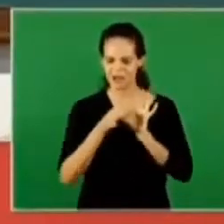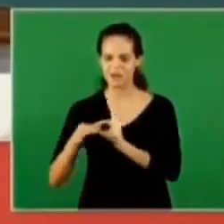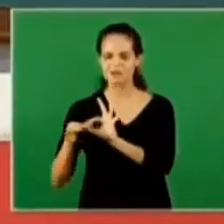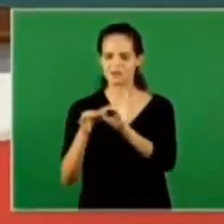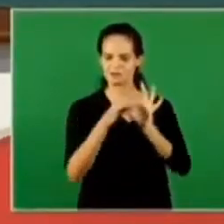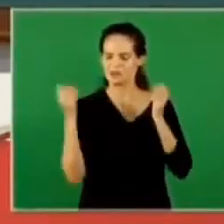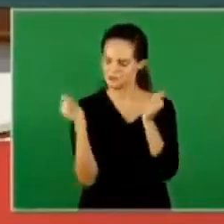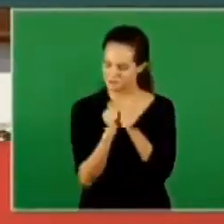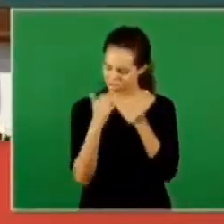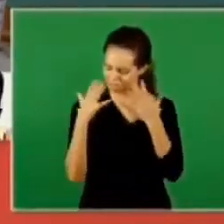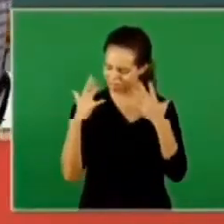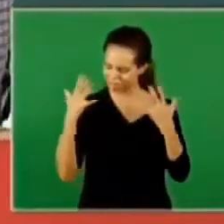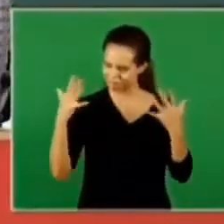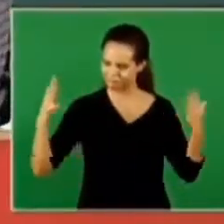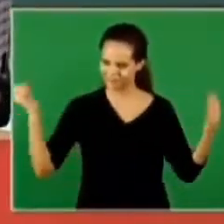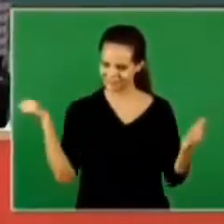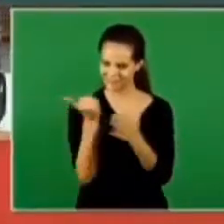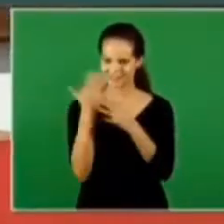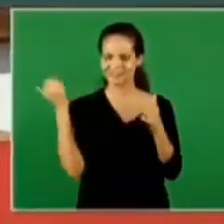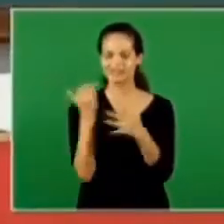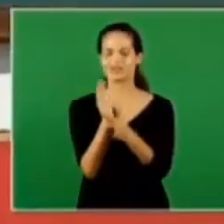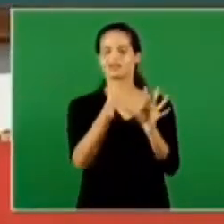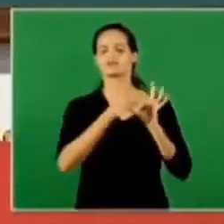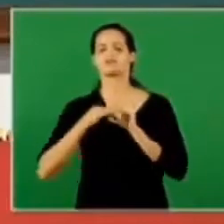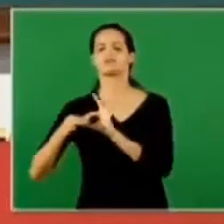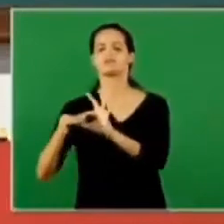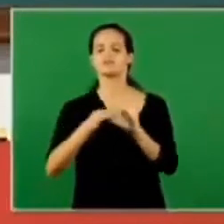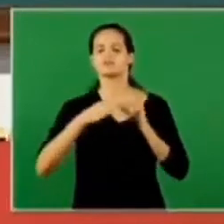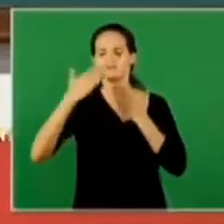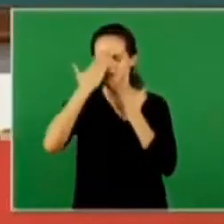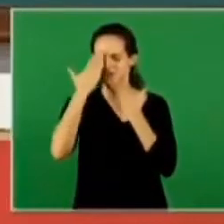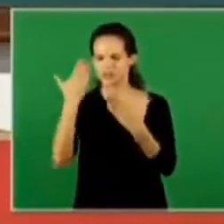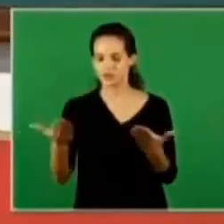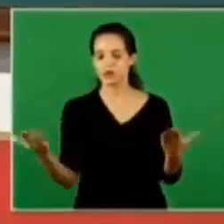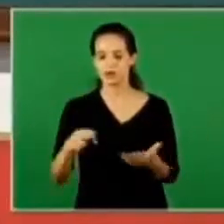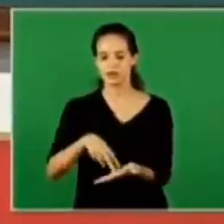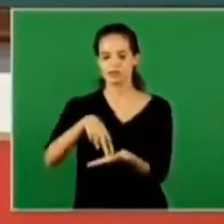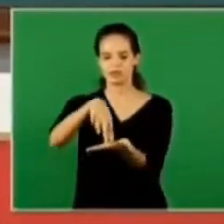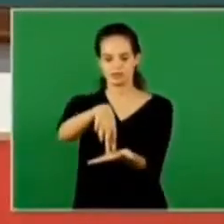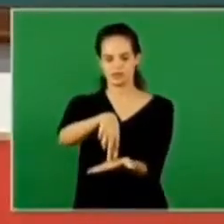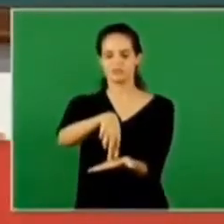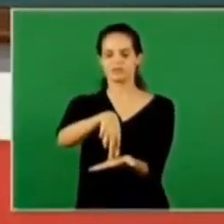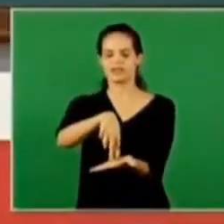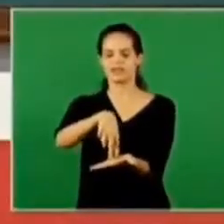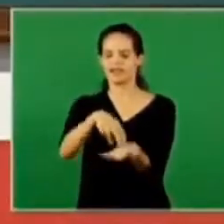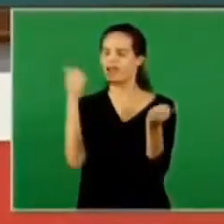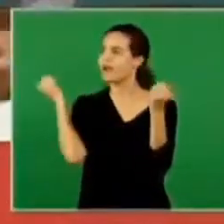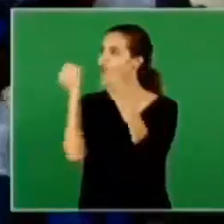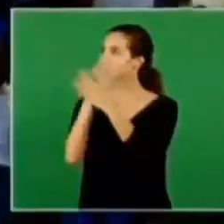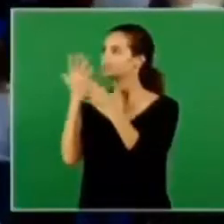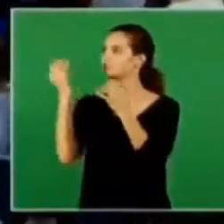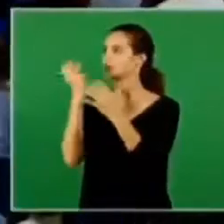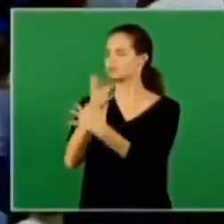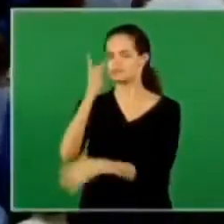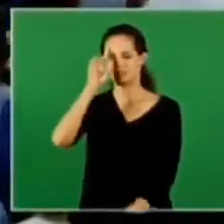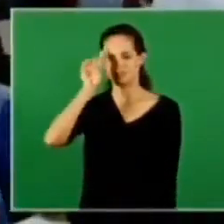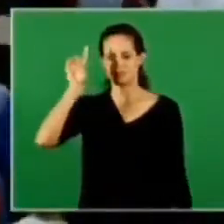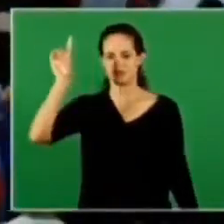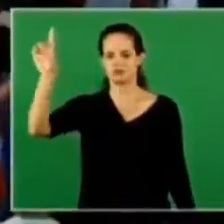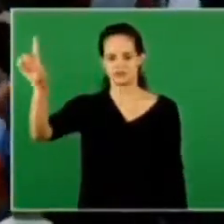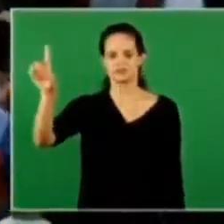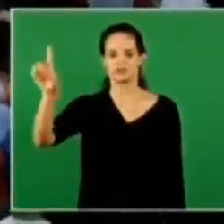generates glorification this fellowship generates gratitude gratitude let us stand up let us glorify the name of the lord